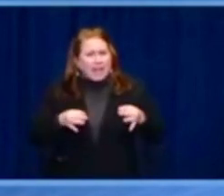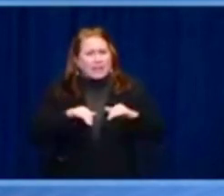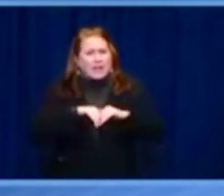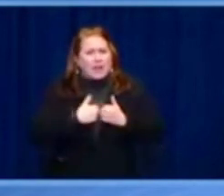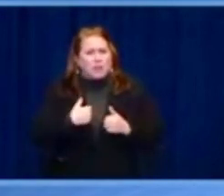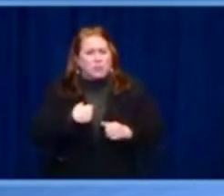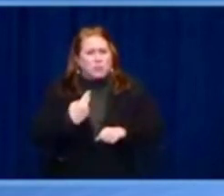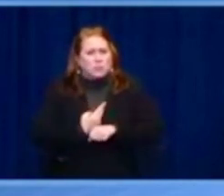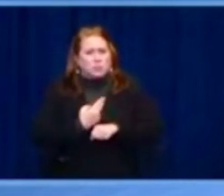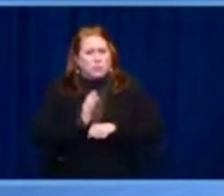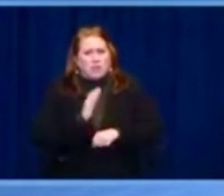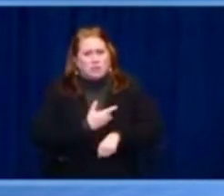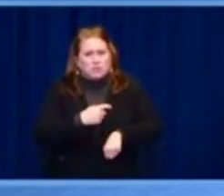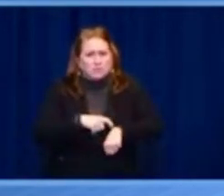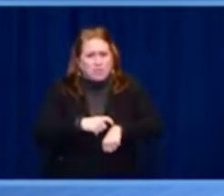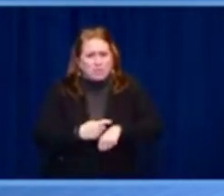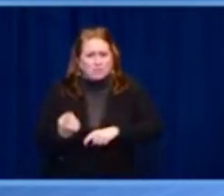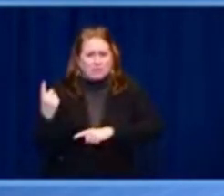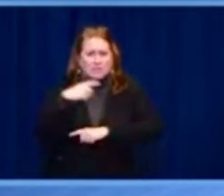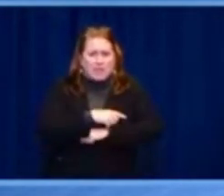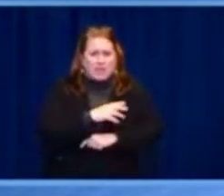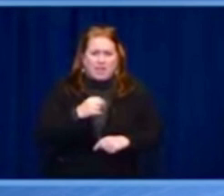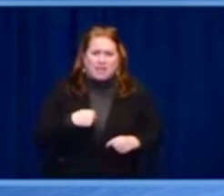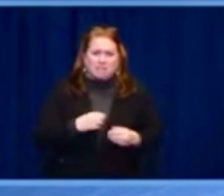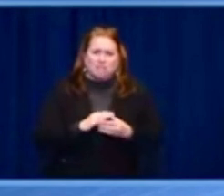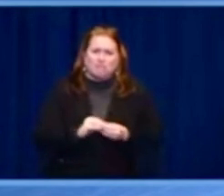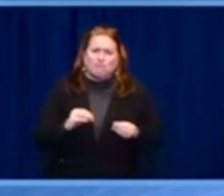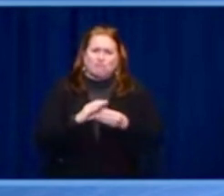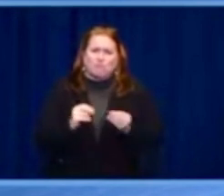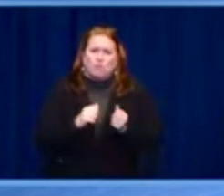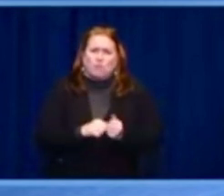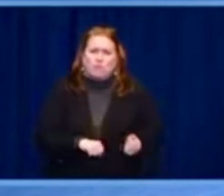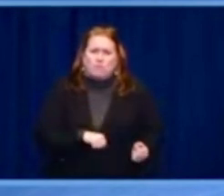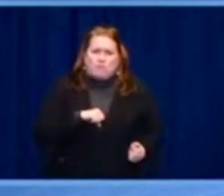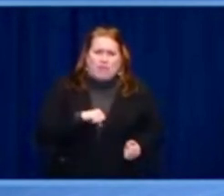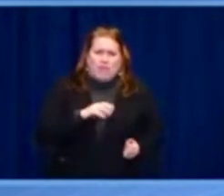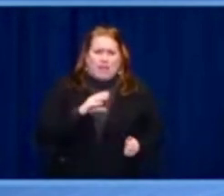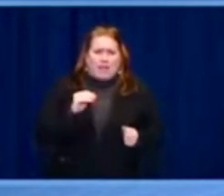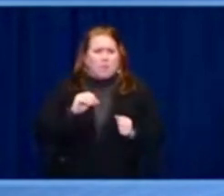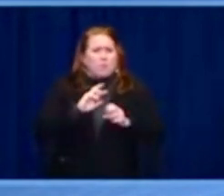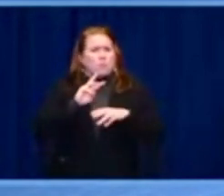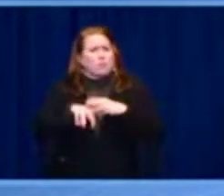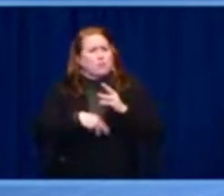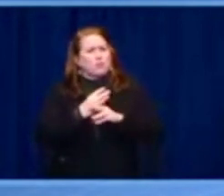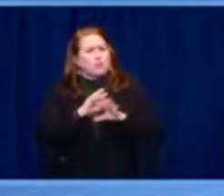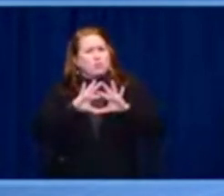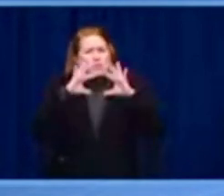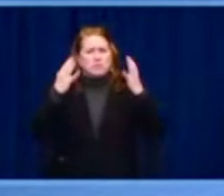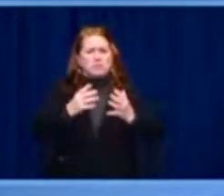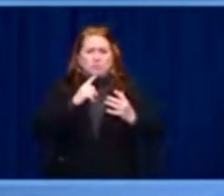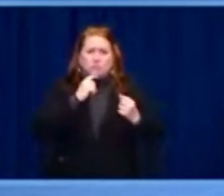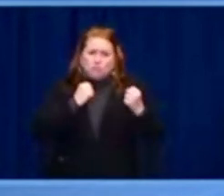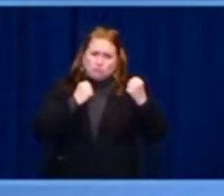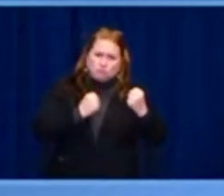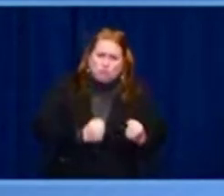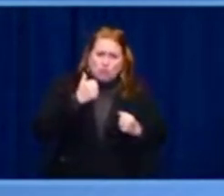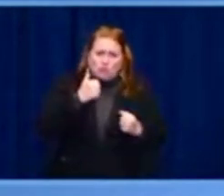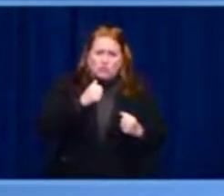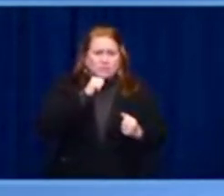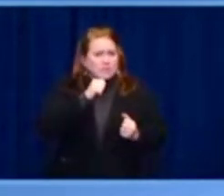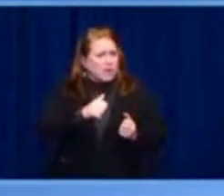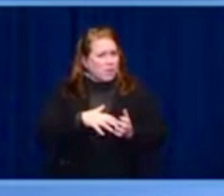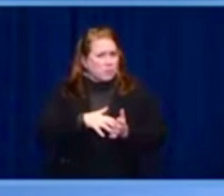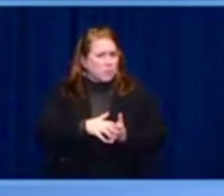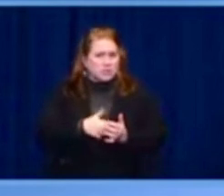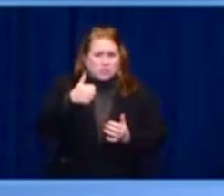to be leaders of our world and what our world needs, to make democracy stronger, to keep the torch of